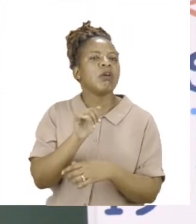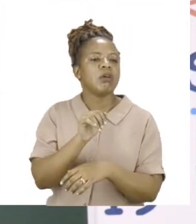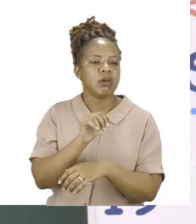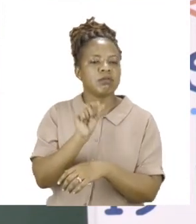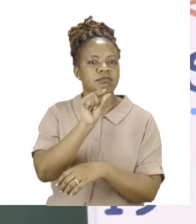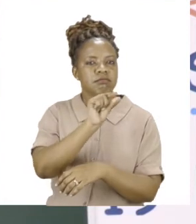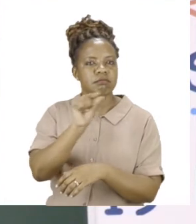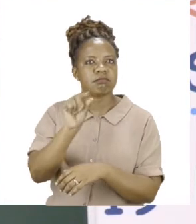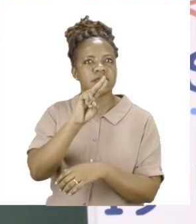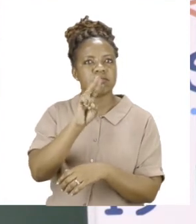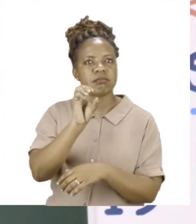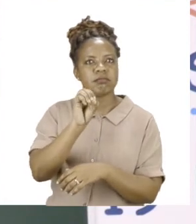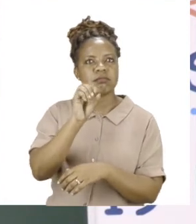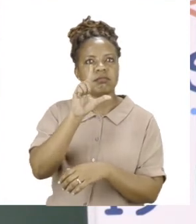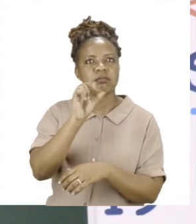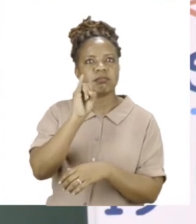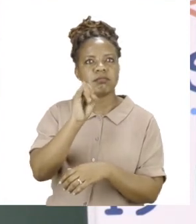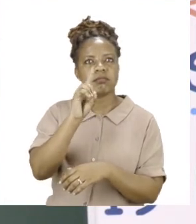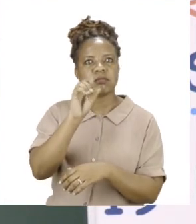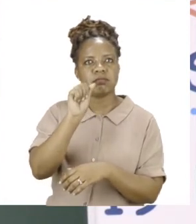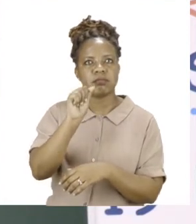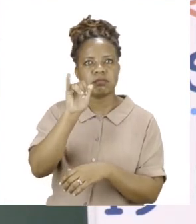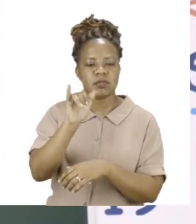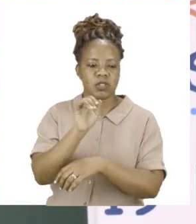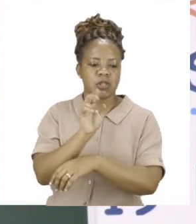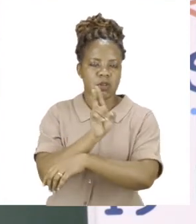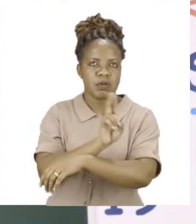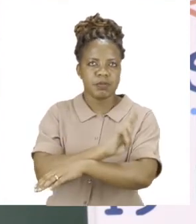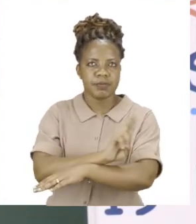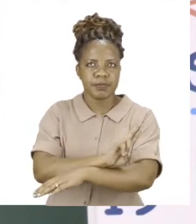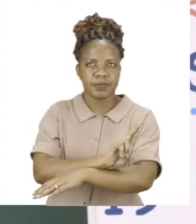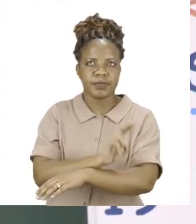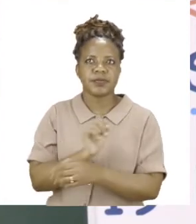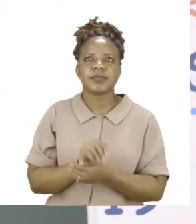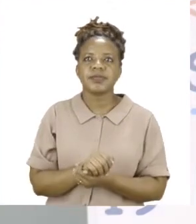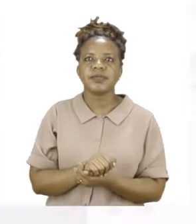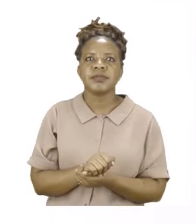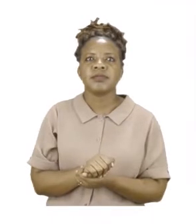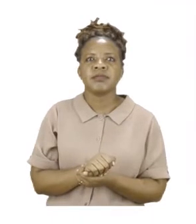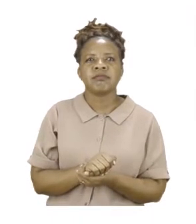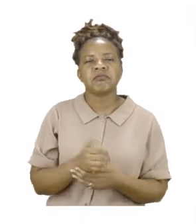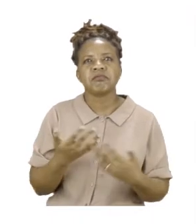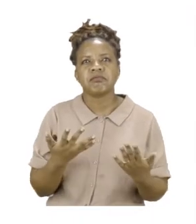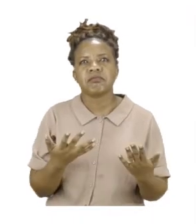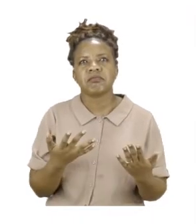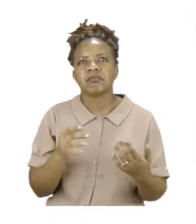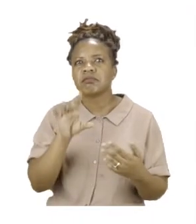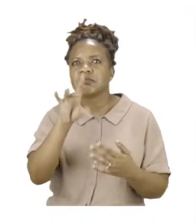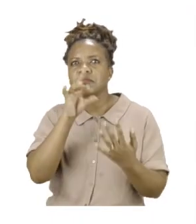Now let's see which other words we can use. Let's say, we will be